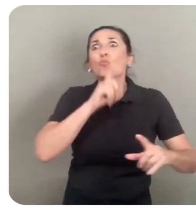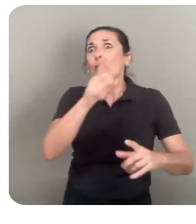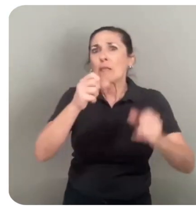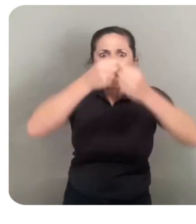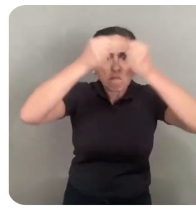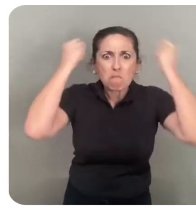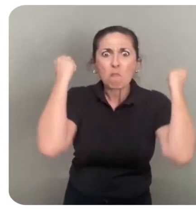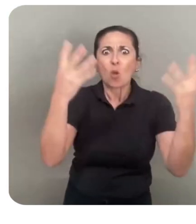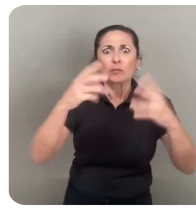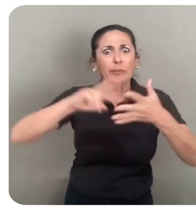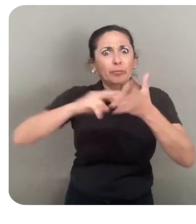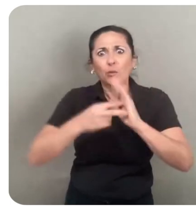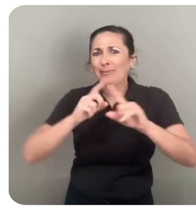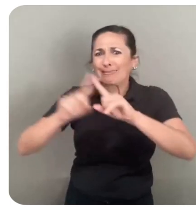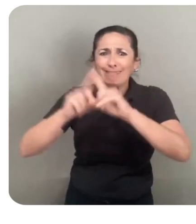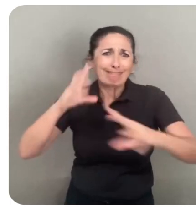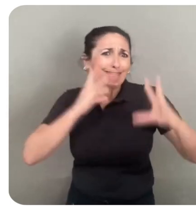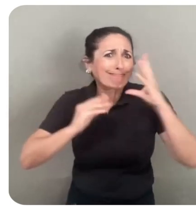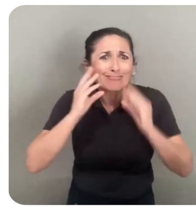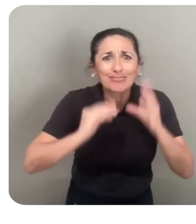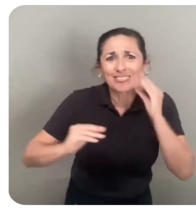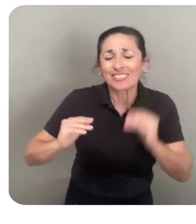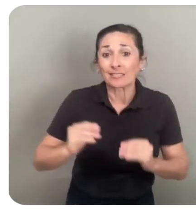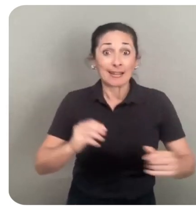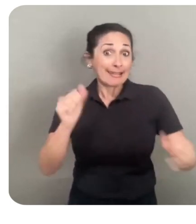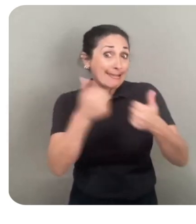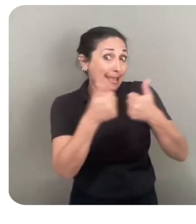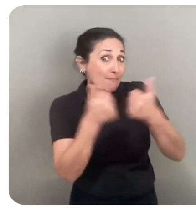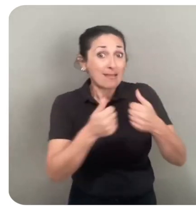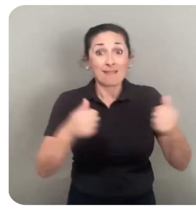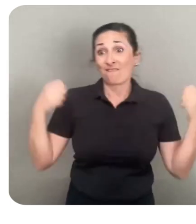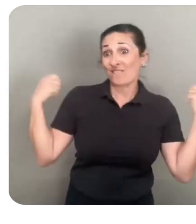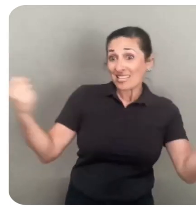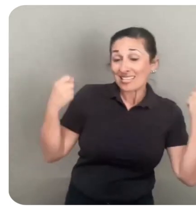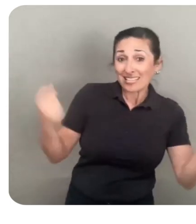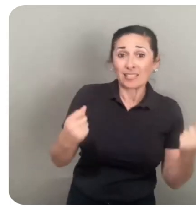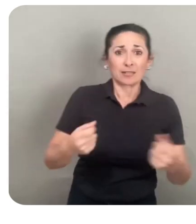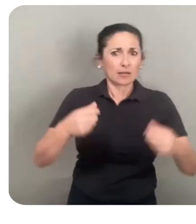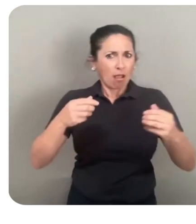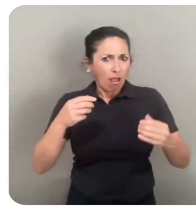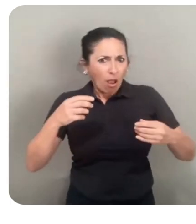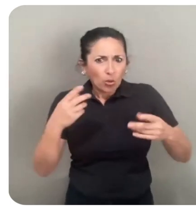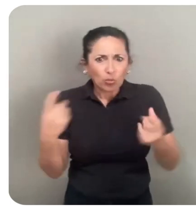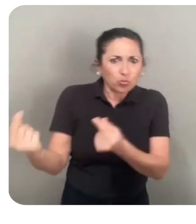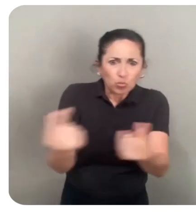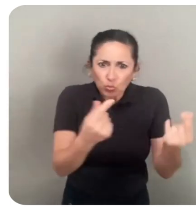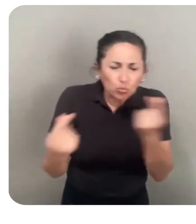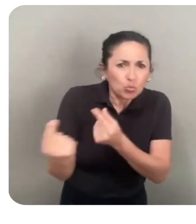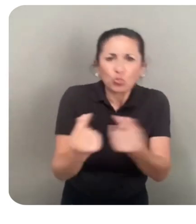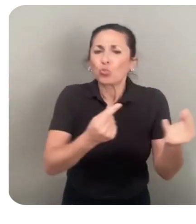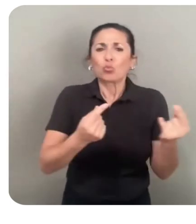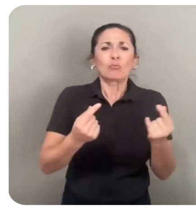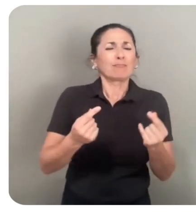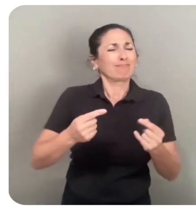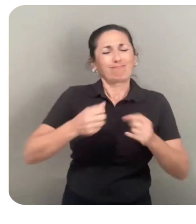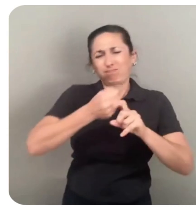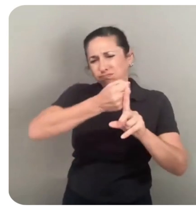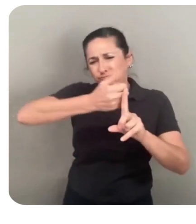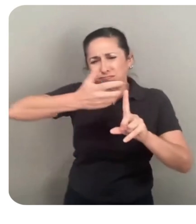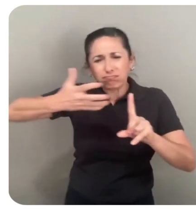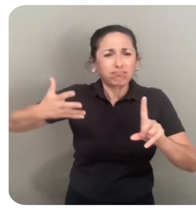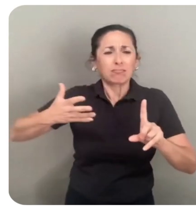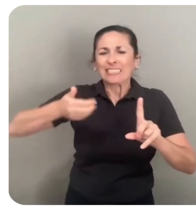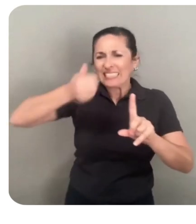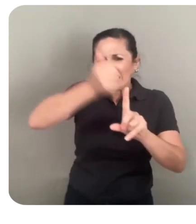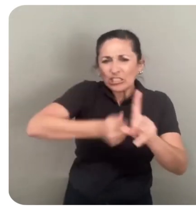of apps and experiences. Gaming, fitness, entertainment, productivity, we've expanded what everyone can expect out of their